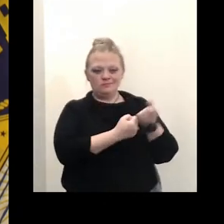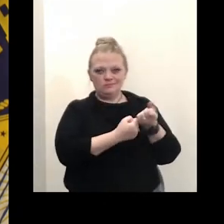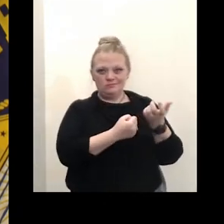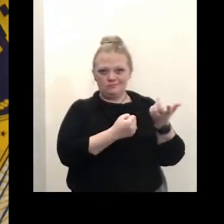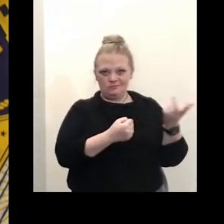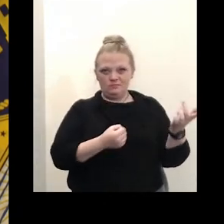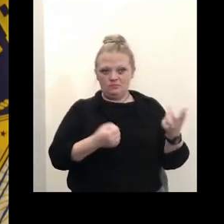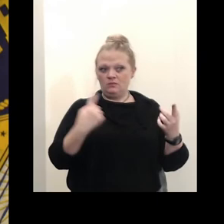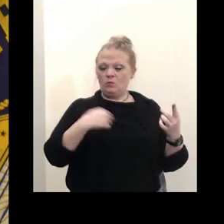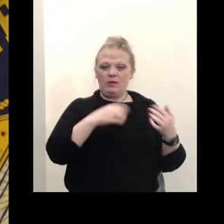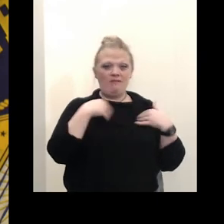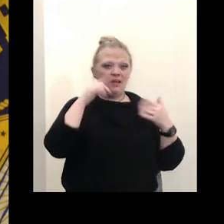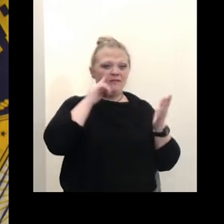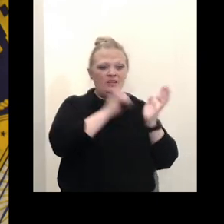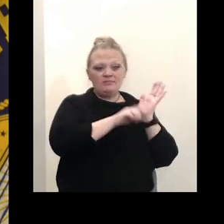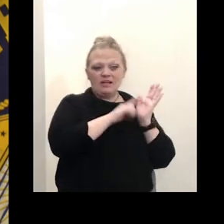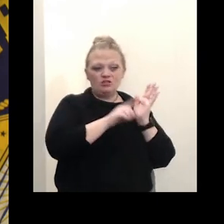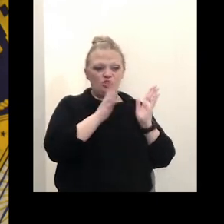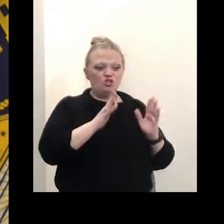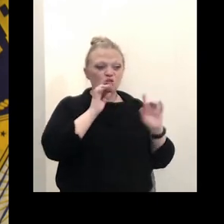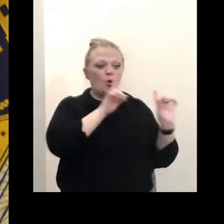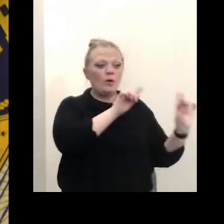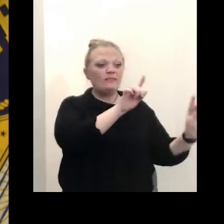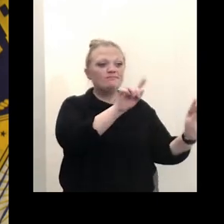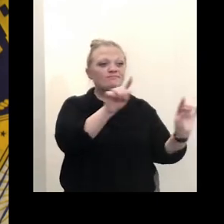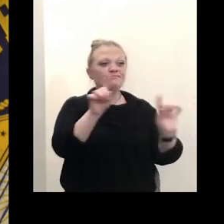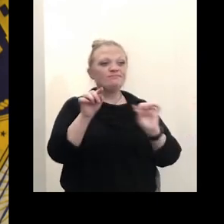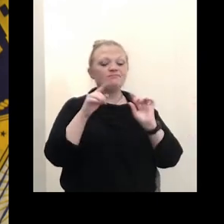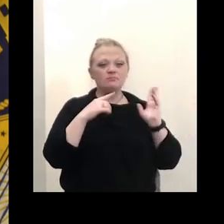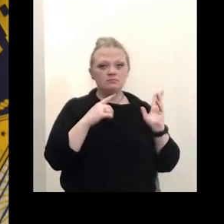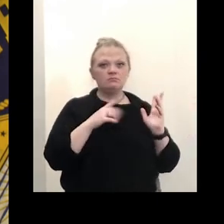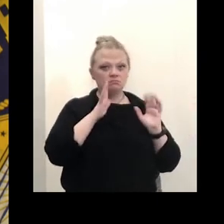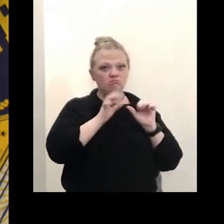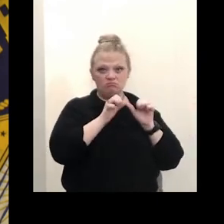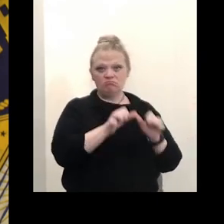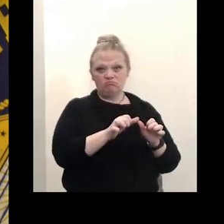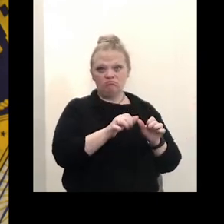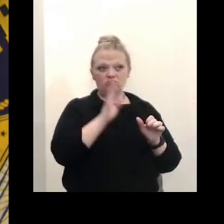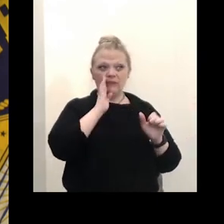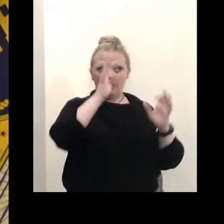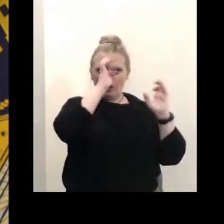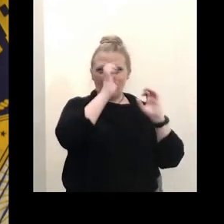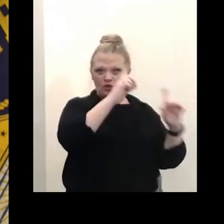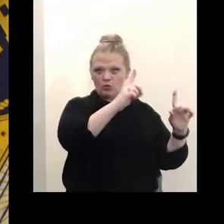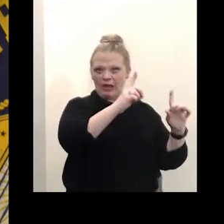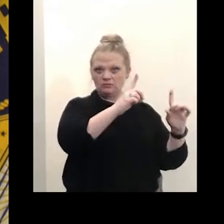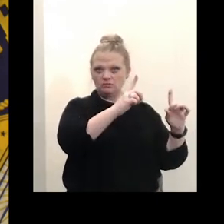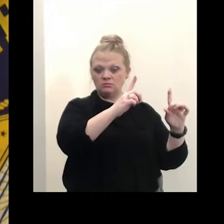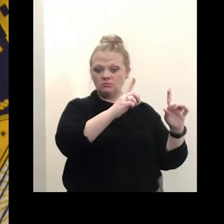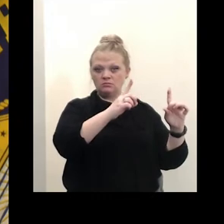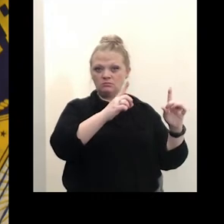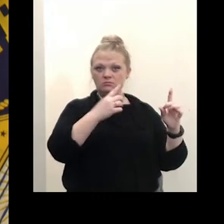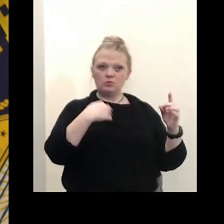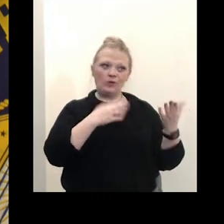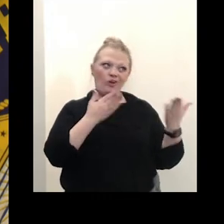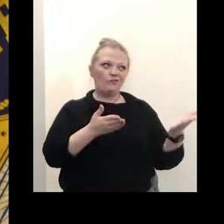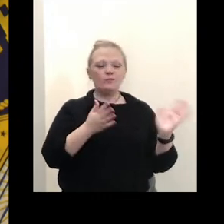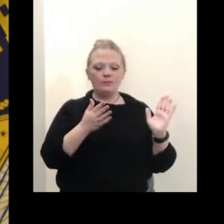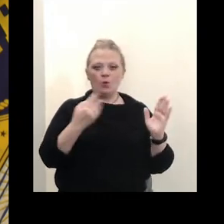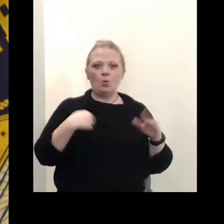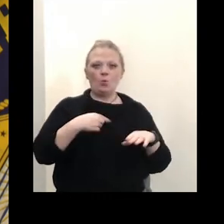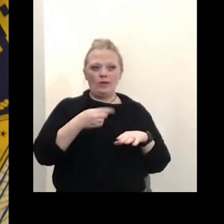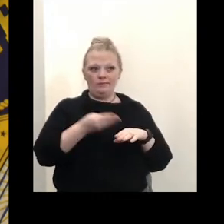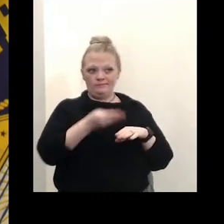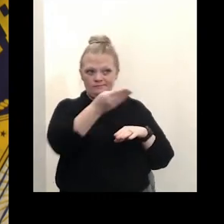we issued the mask mandate they will continue to go out they will educate we offer we i should say offer we issue warnings